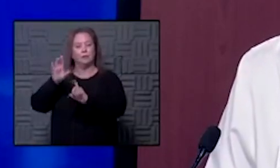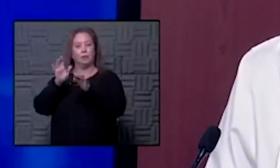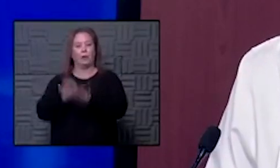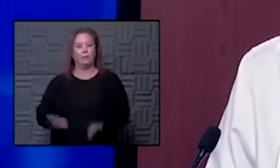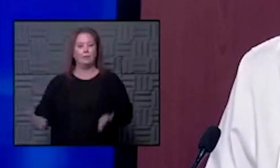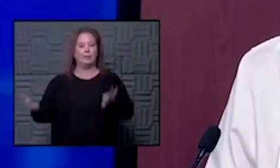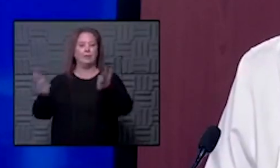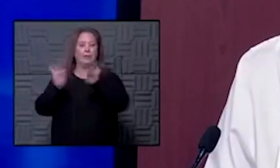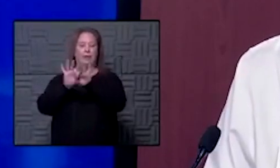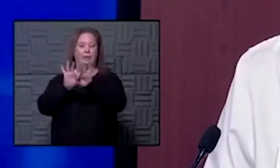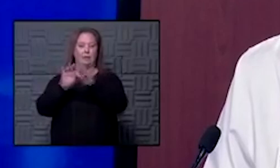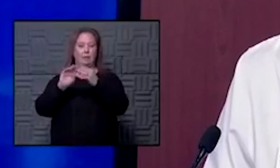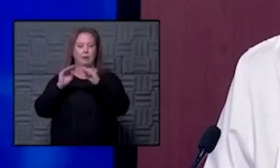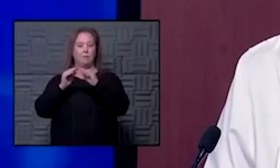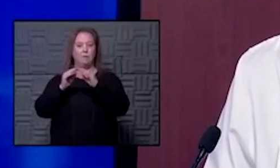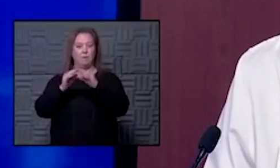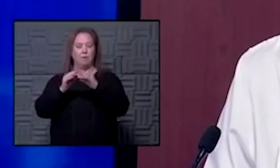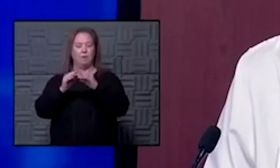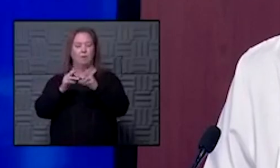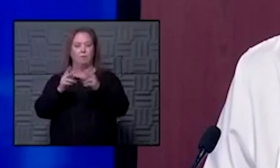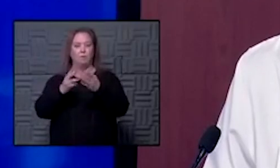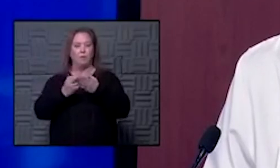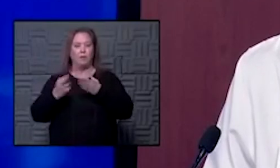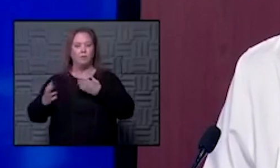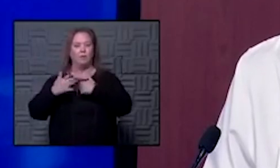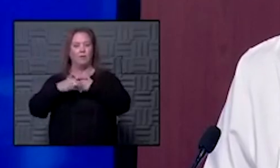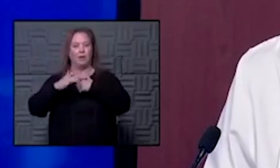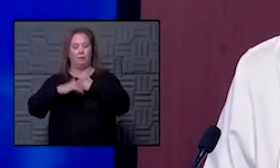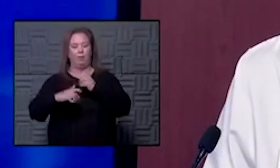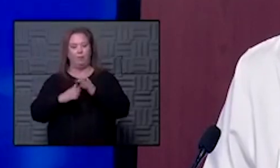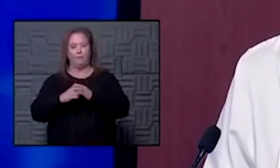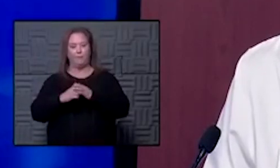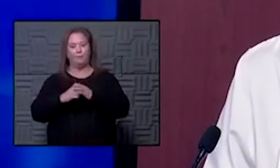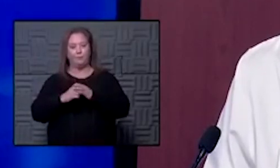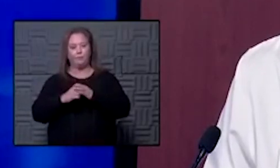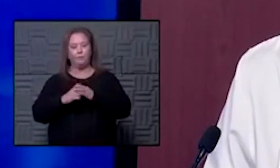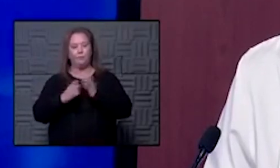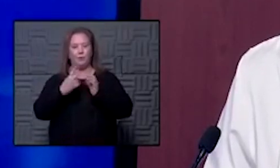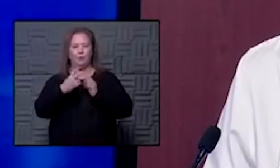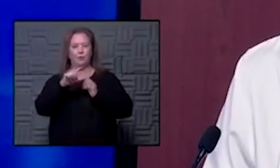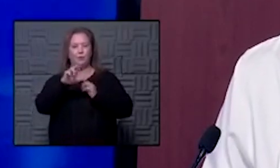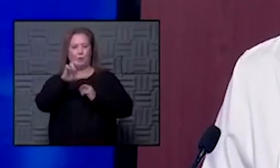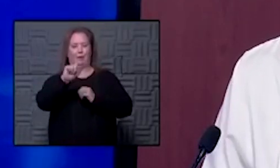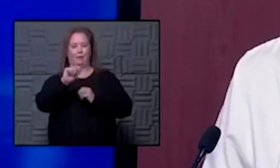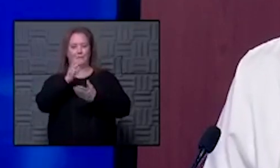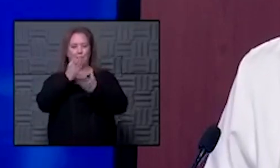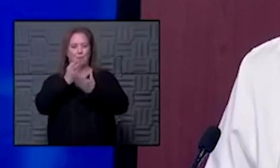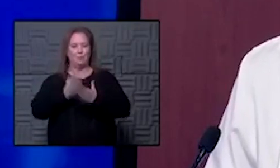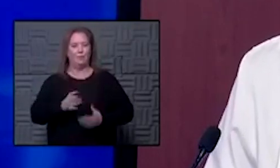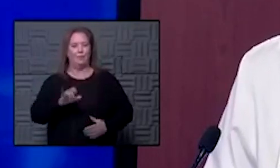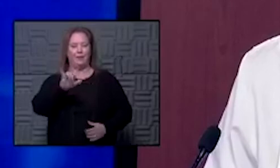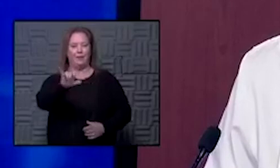significant number of resources available and our two guests this morning our absolute proof of that